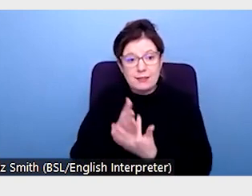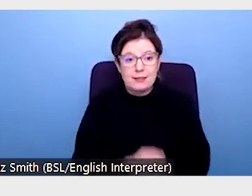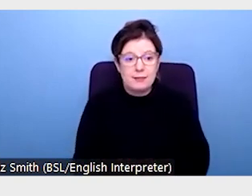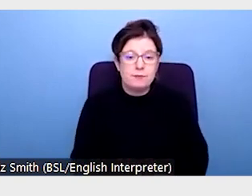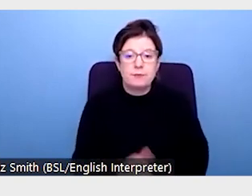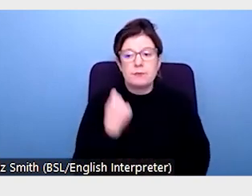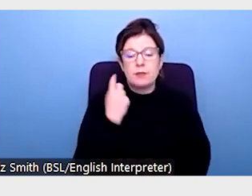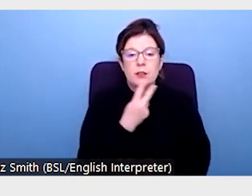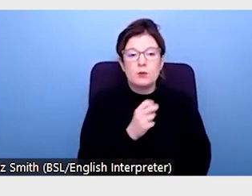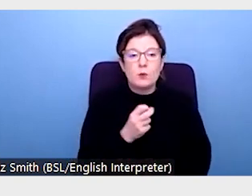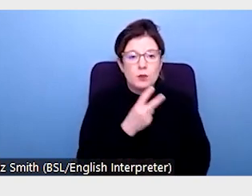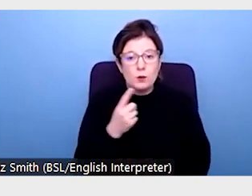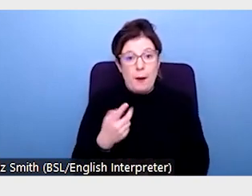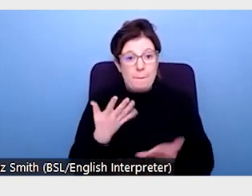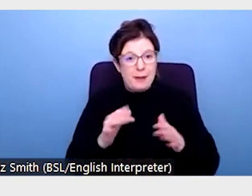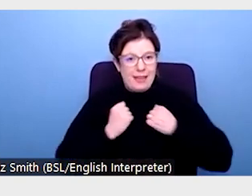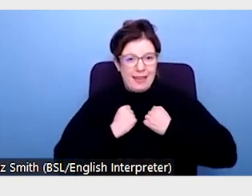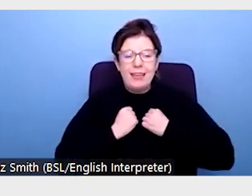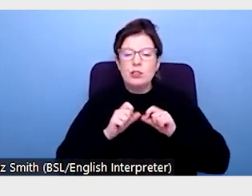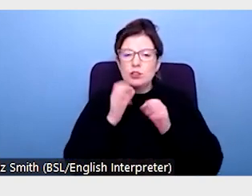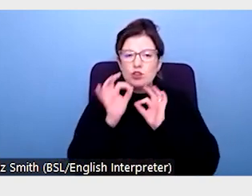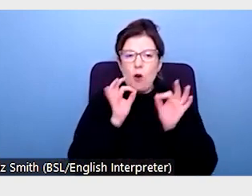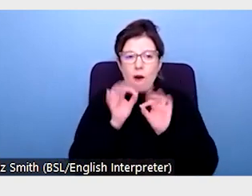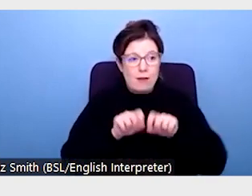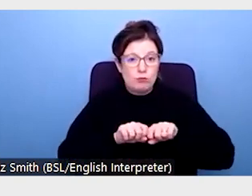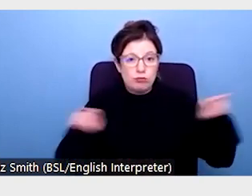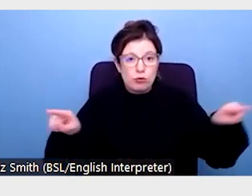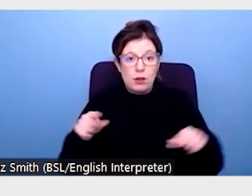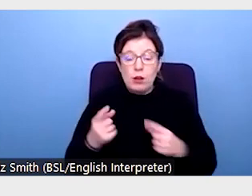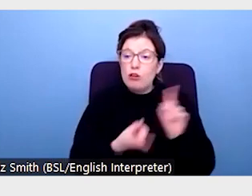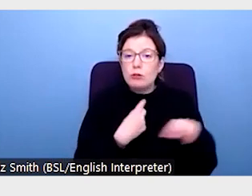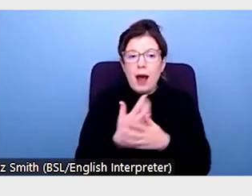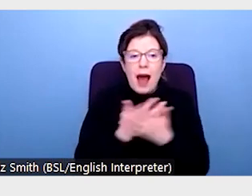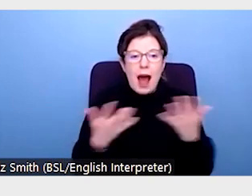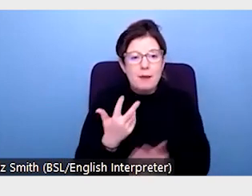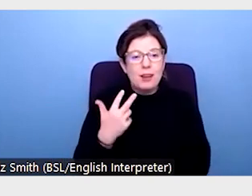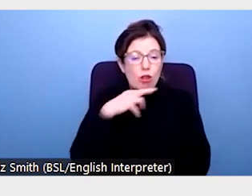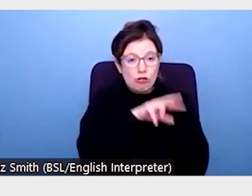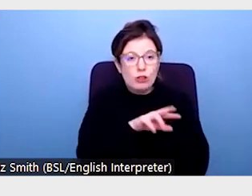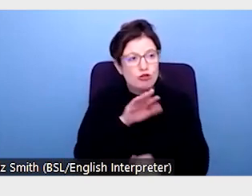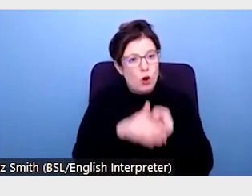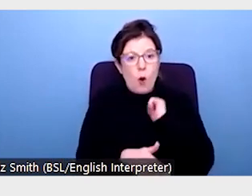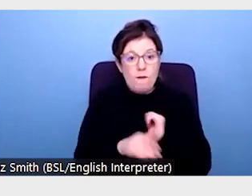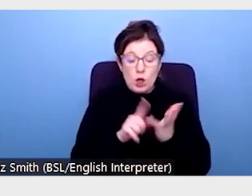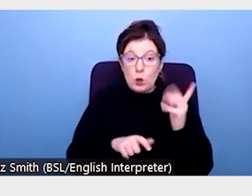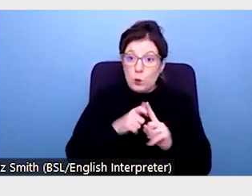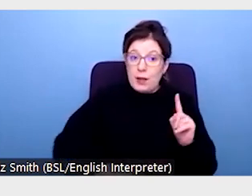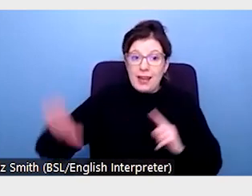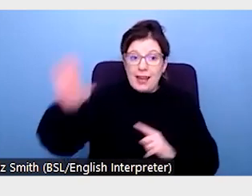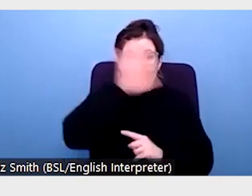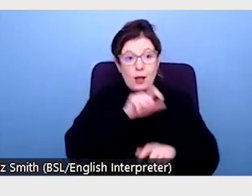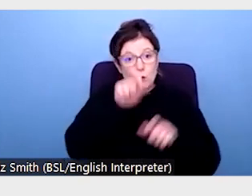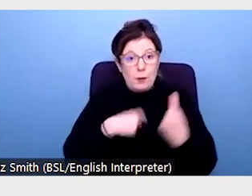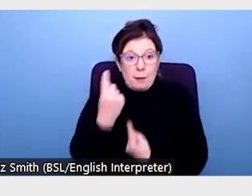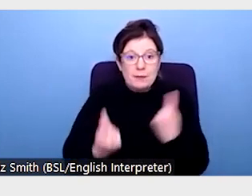Students UK sent out a survey and received more than 300 responses from disabled students across the UK, providing us with